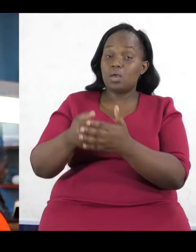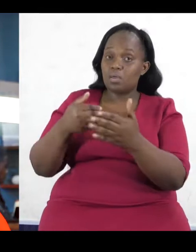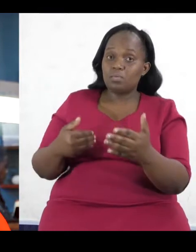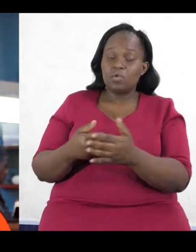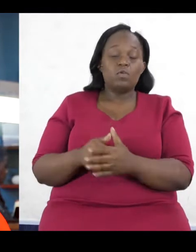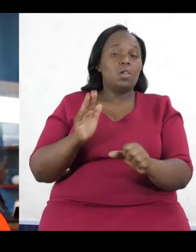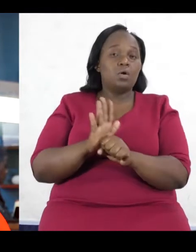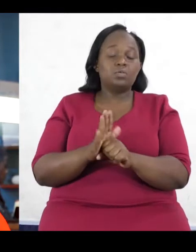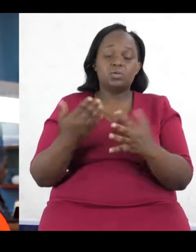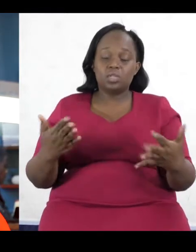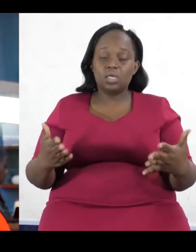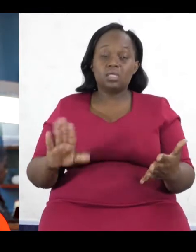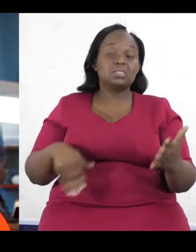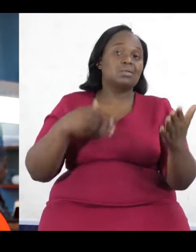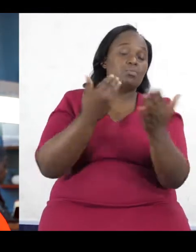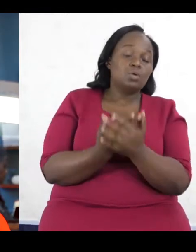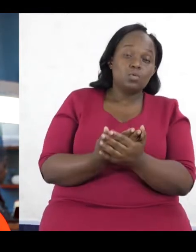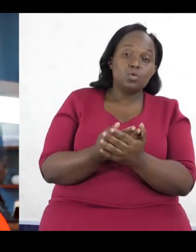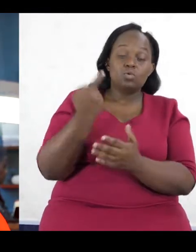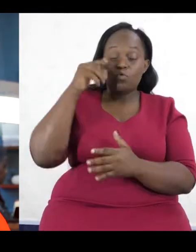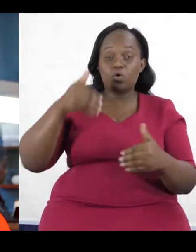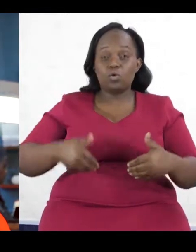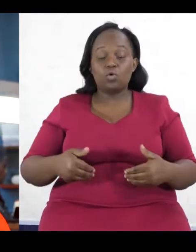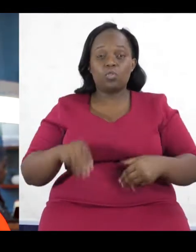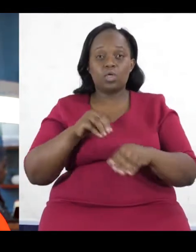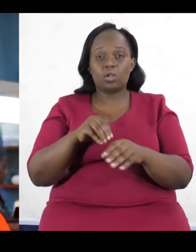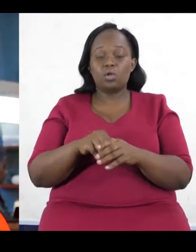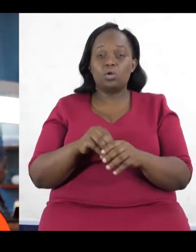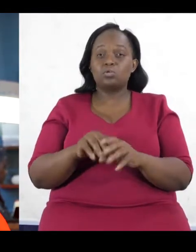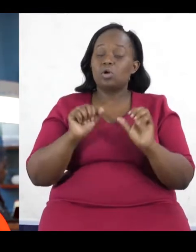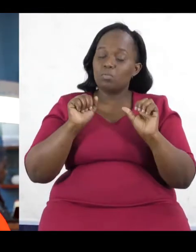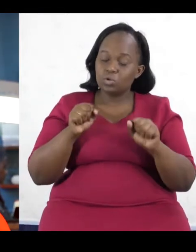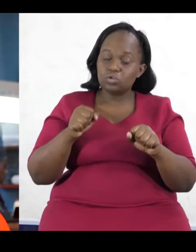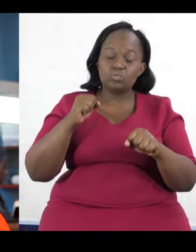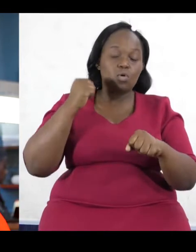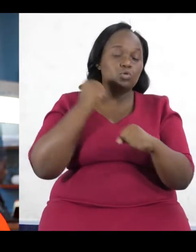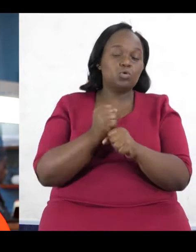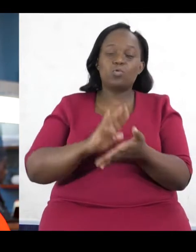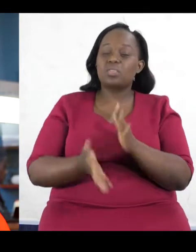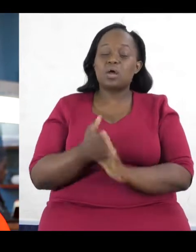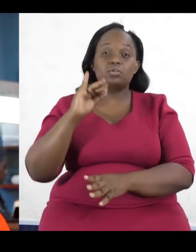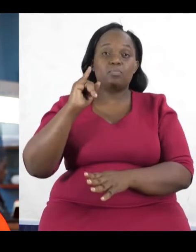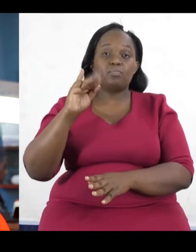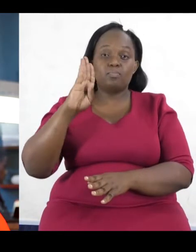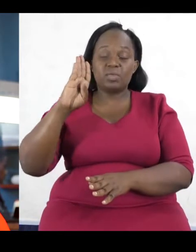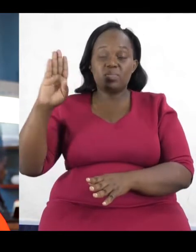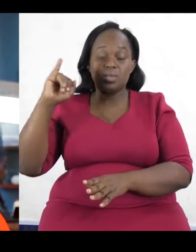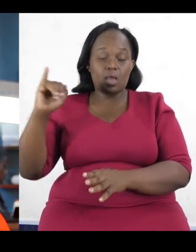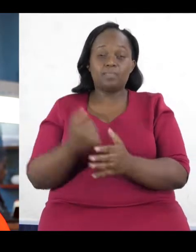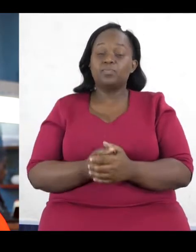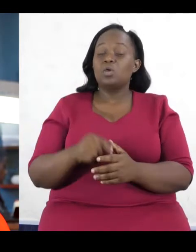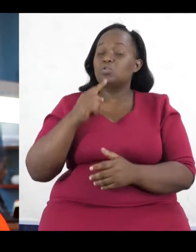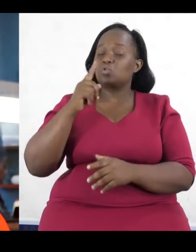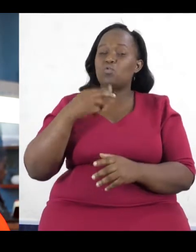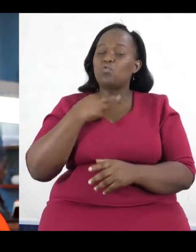push changes through BBI that they could have done it even before. A lot of those things they proposed for youth inclusion were things they